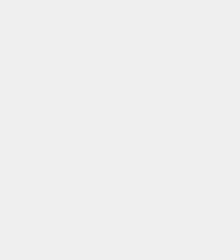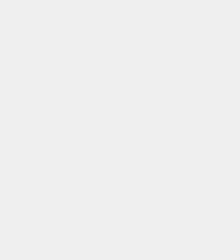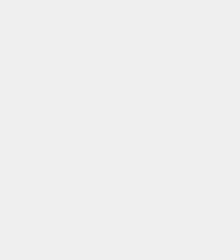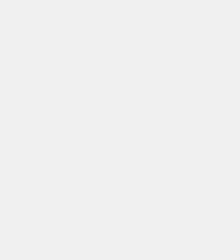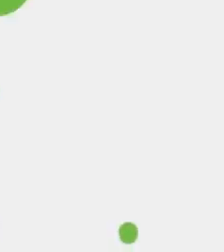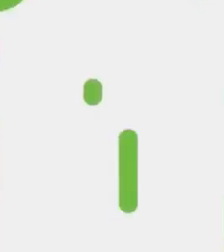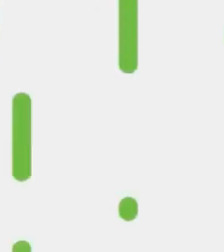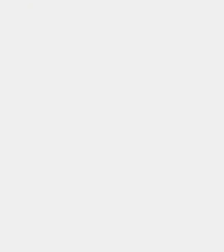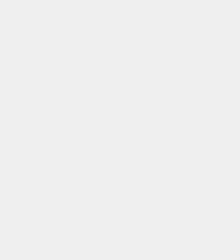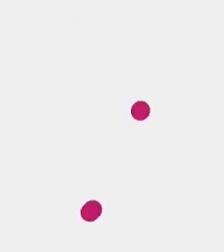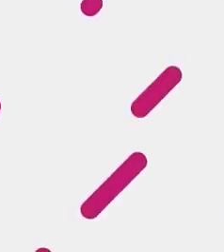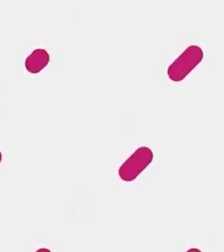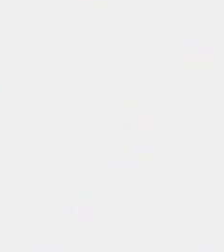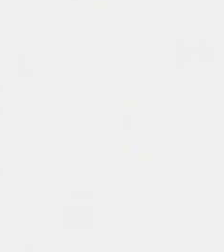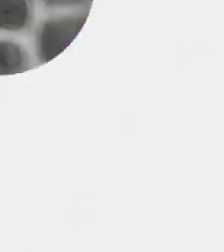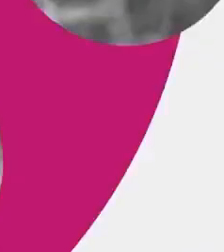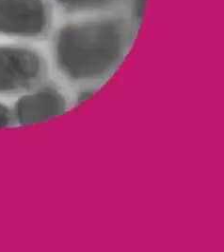so guys you you